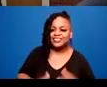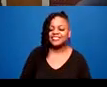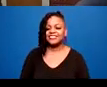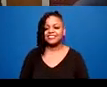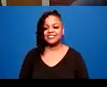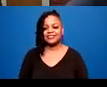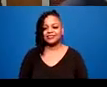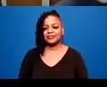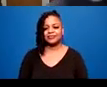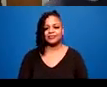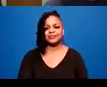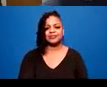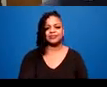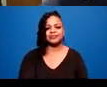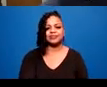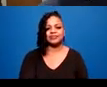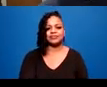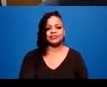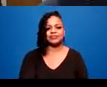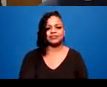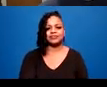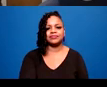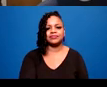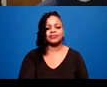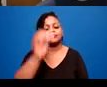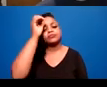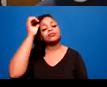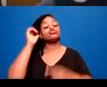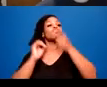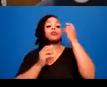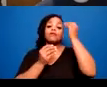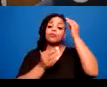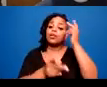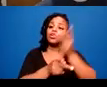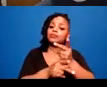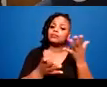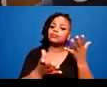Trauma-informed care is the recognition of the prevalence of trauma.